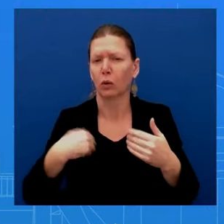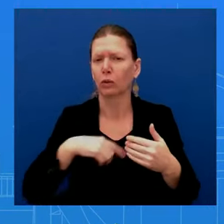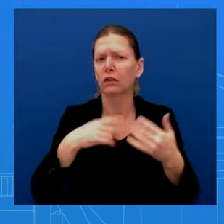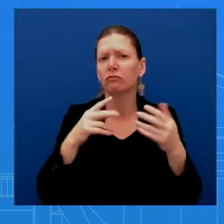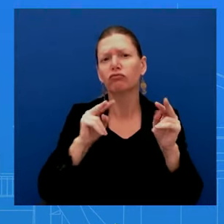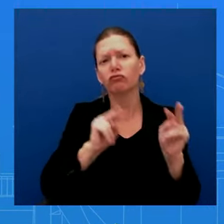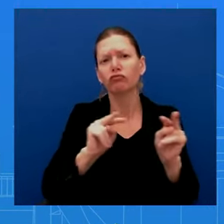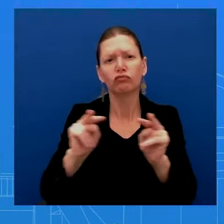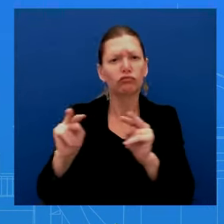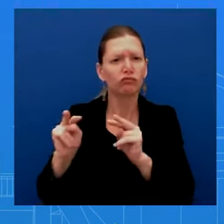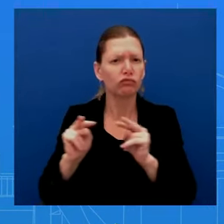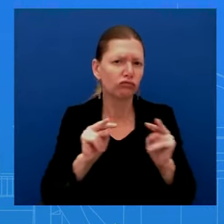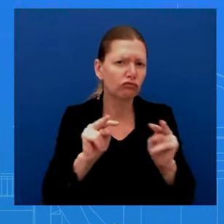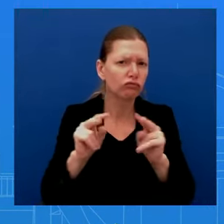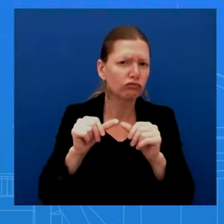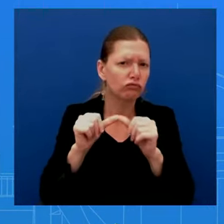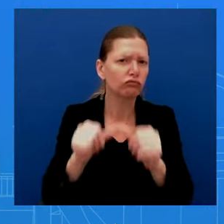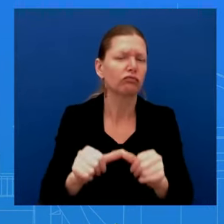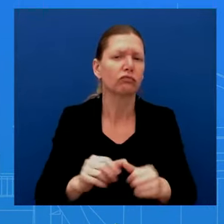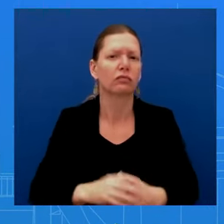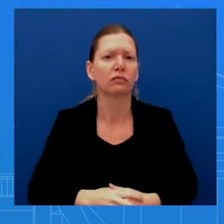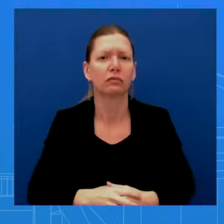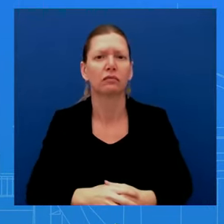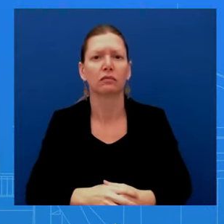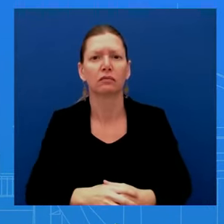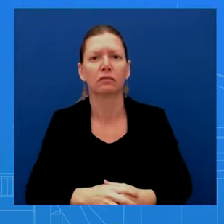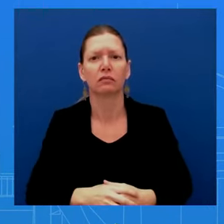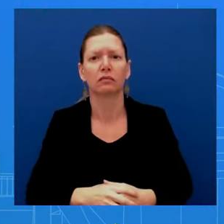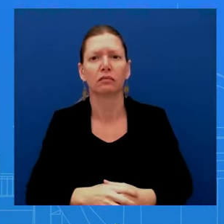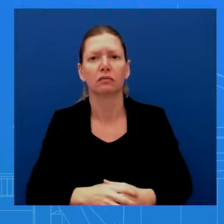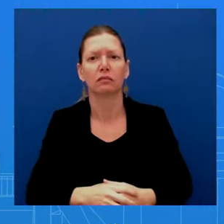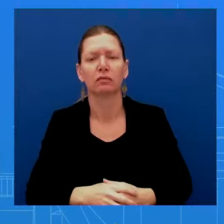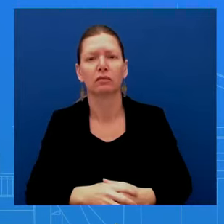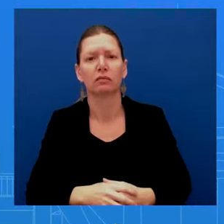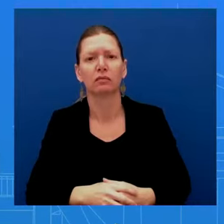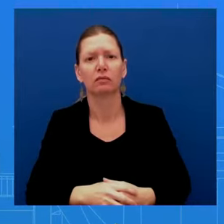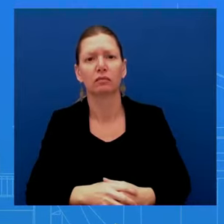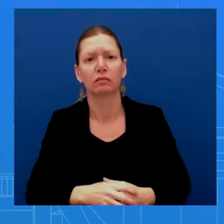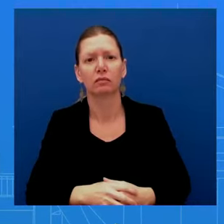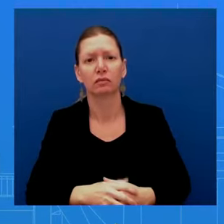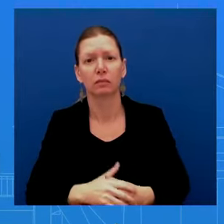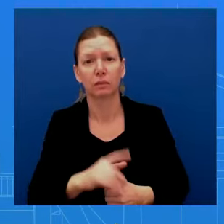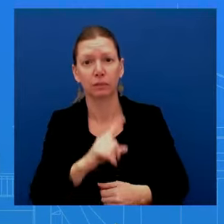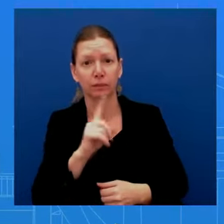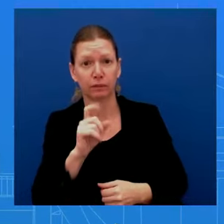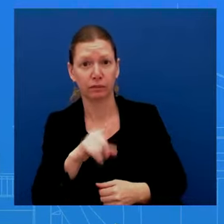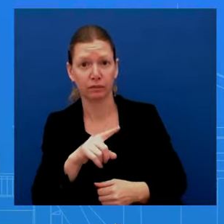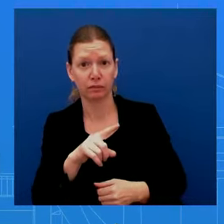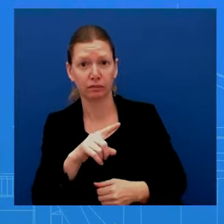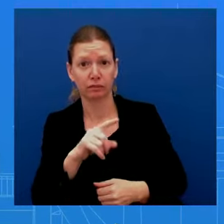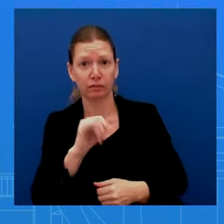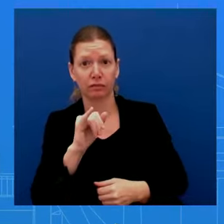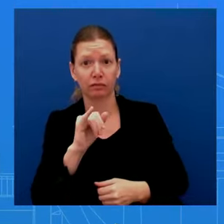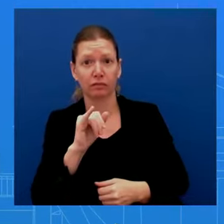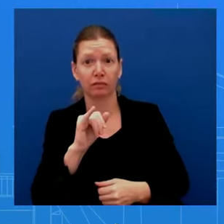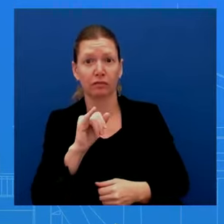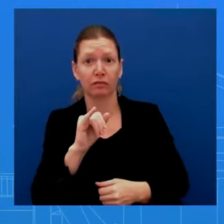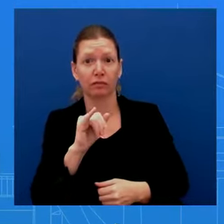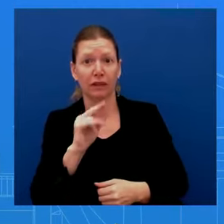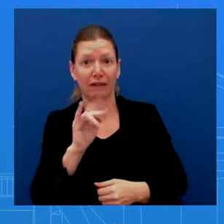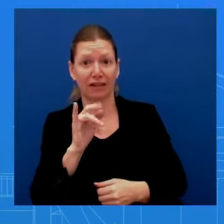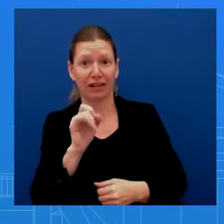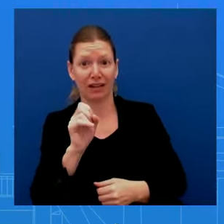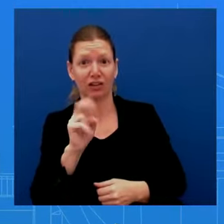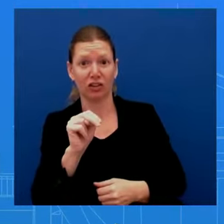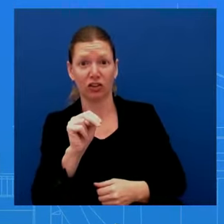The Inflation is cool, but food prices are still high. What would you say to Americans who are worried about